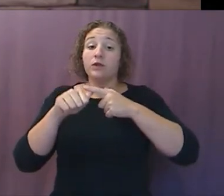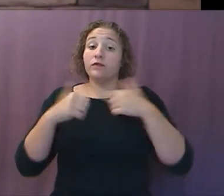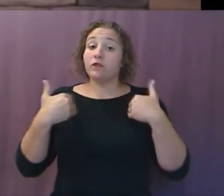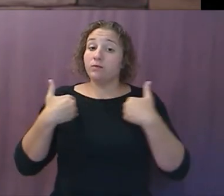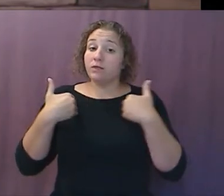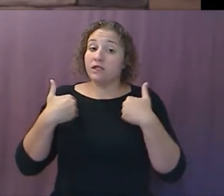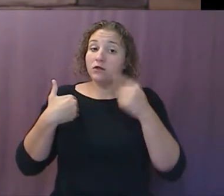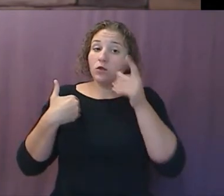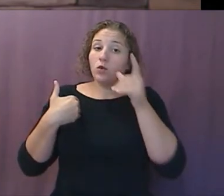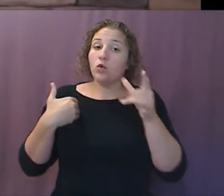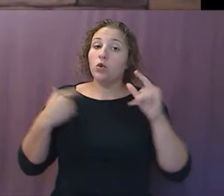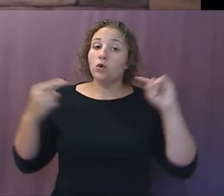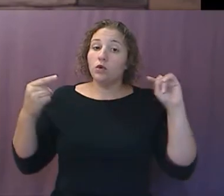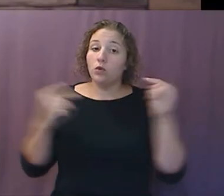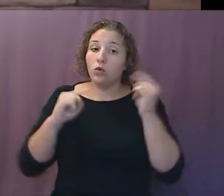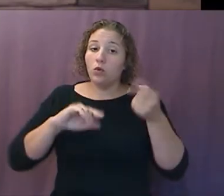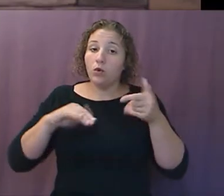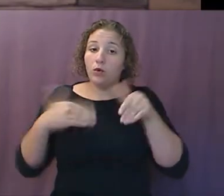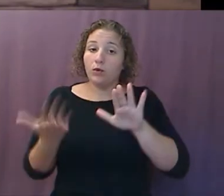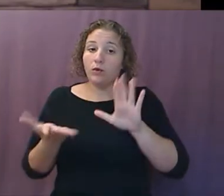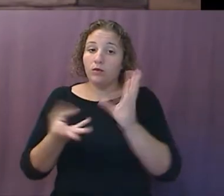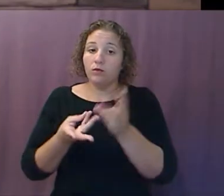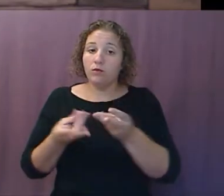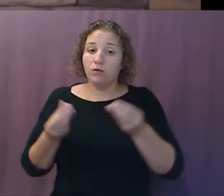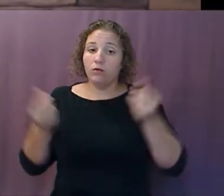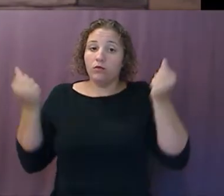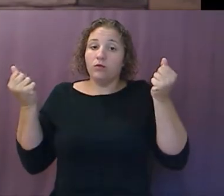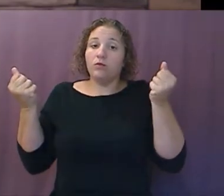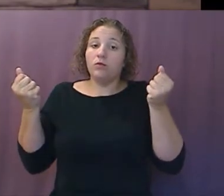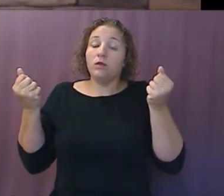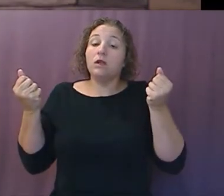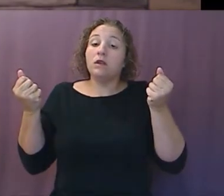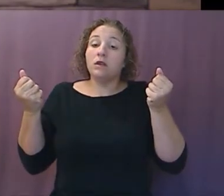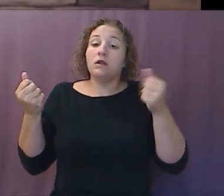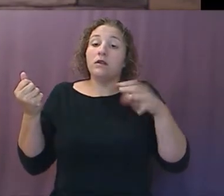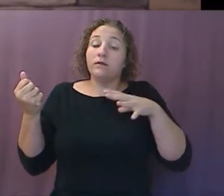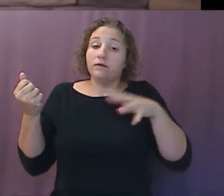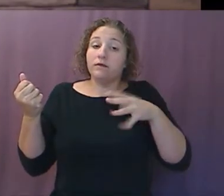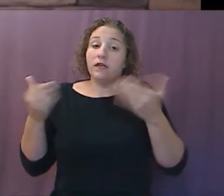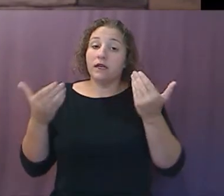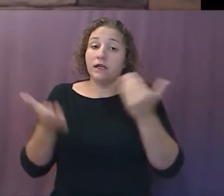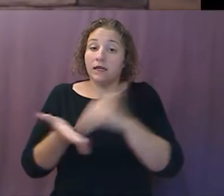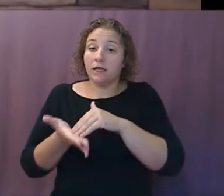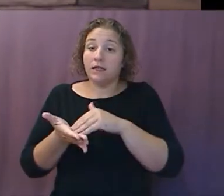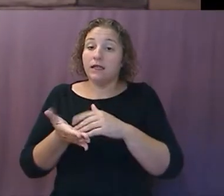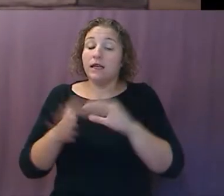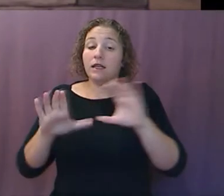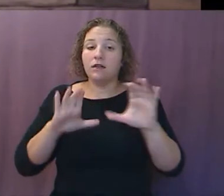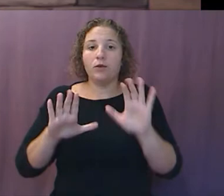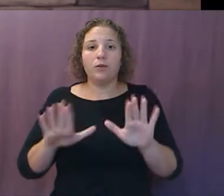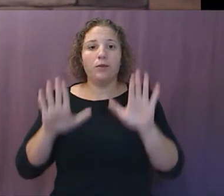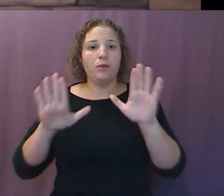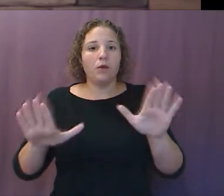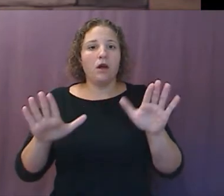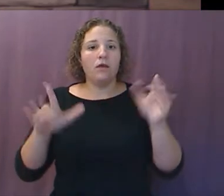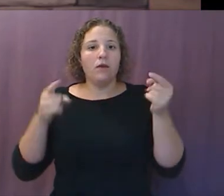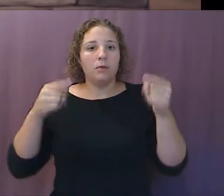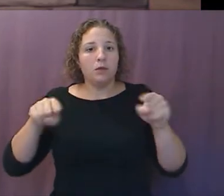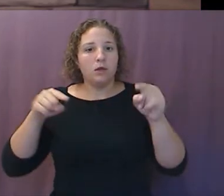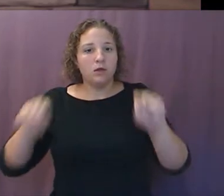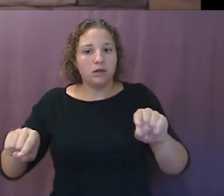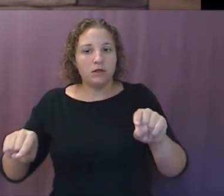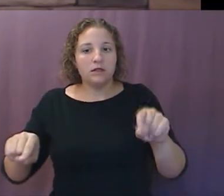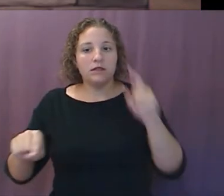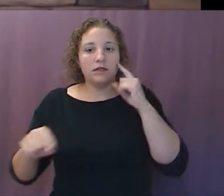was healed. Again, noting that attempt on his life. And he doeth great wonders, so that he maketh fire come down from heaven,